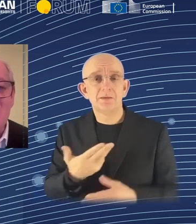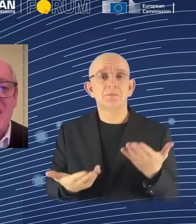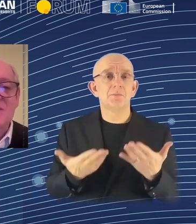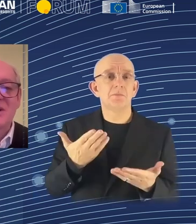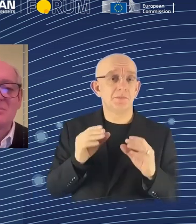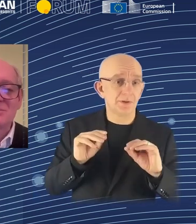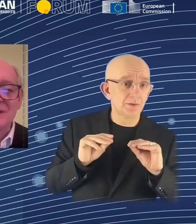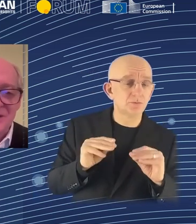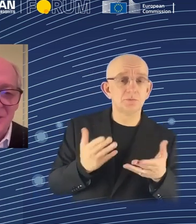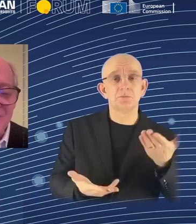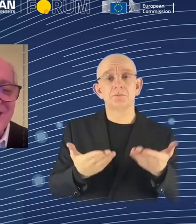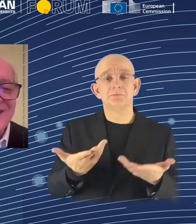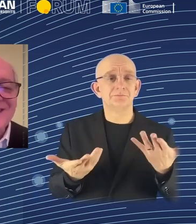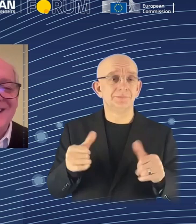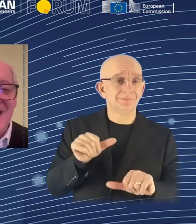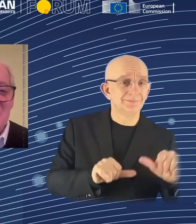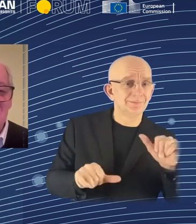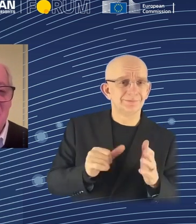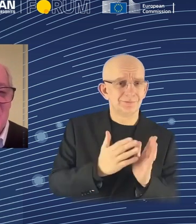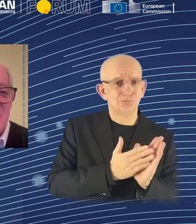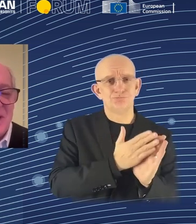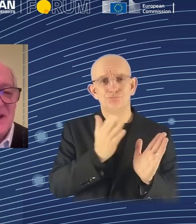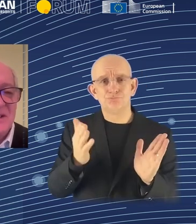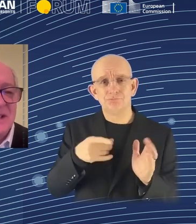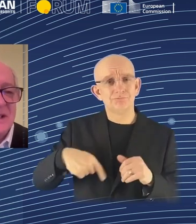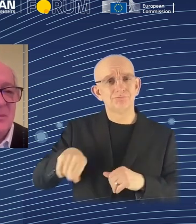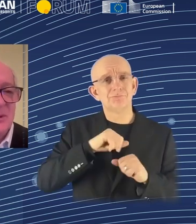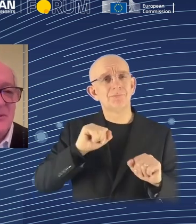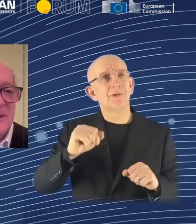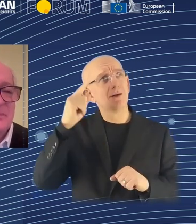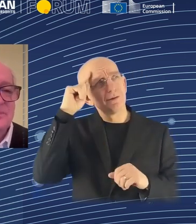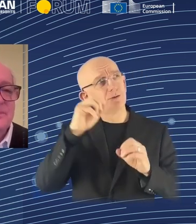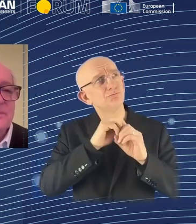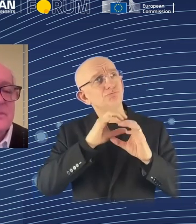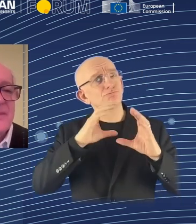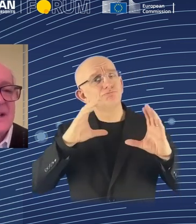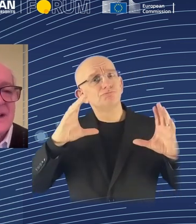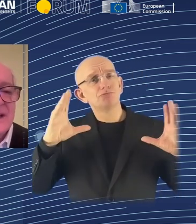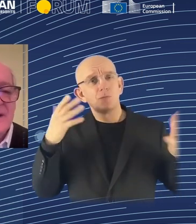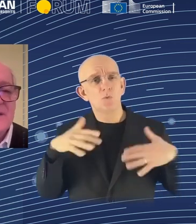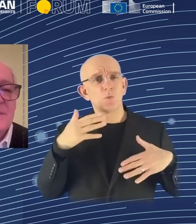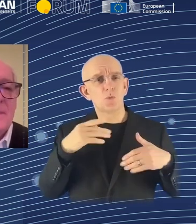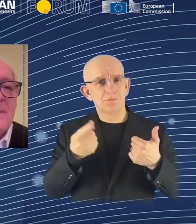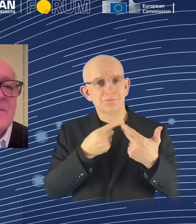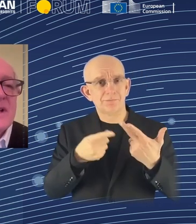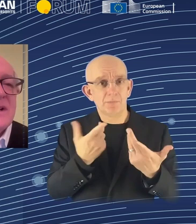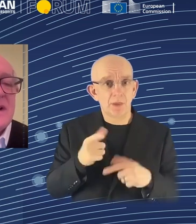that perhaps our political activities could be significantly improved. Next.